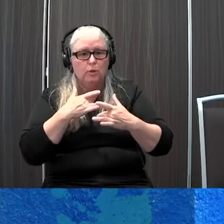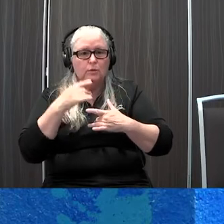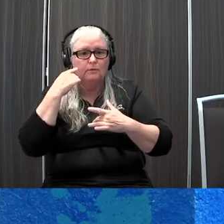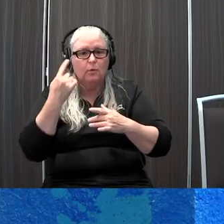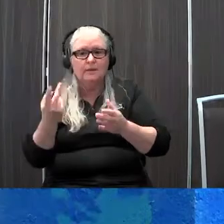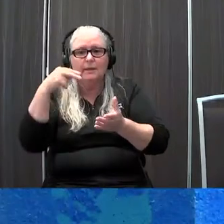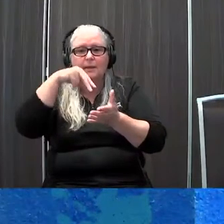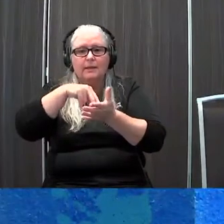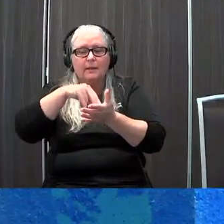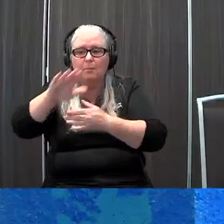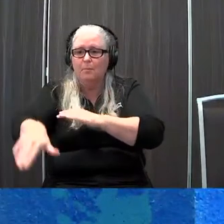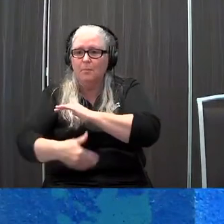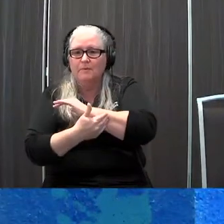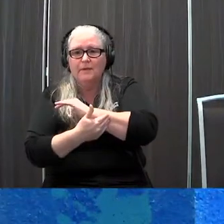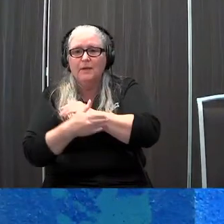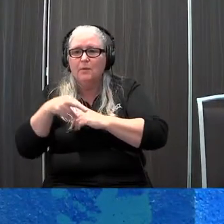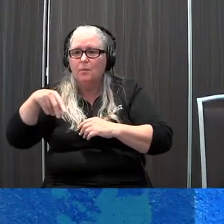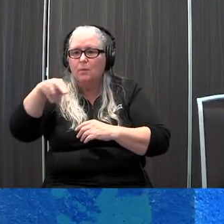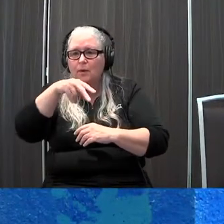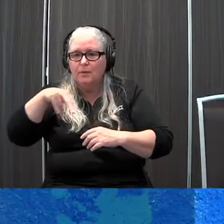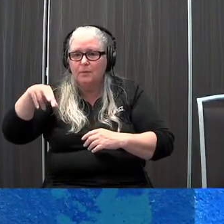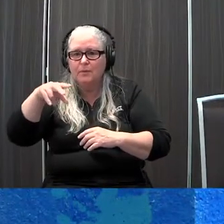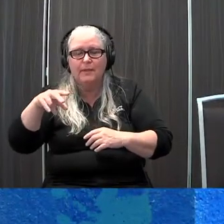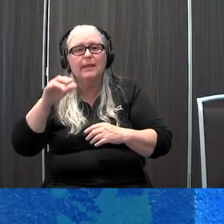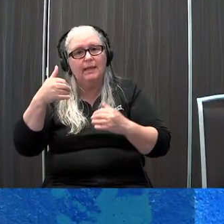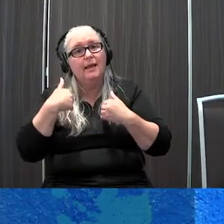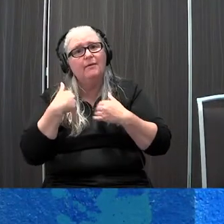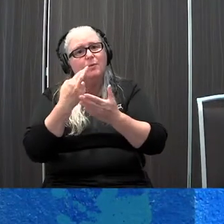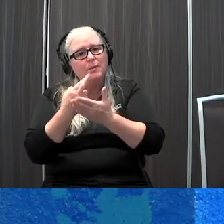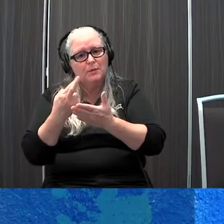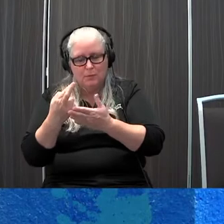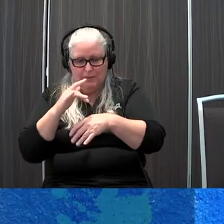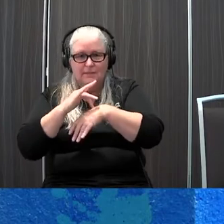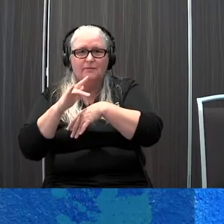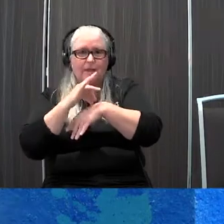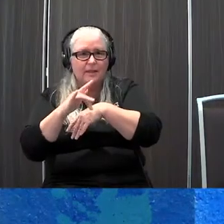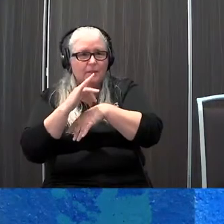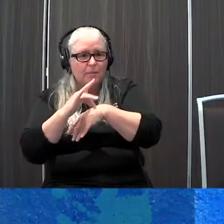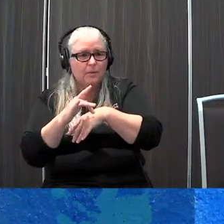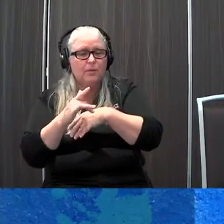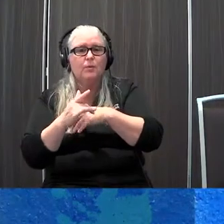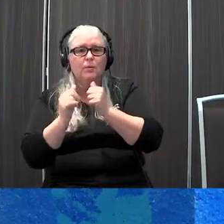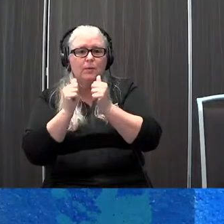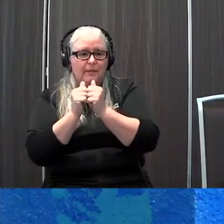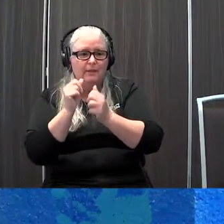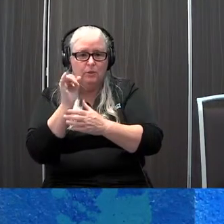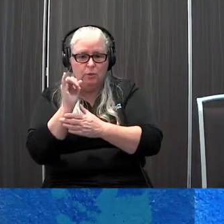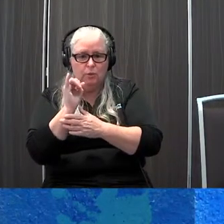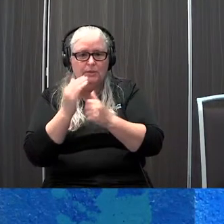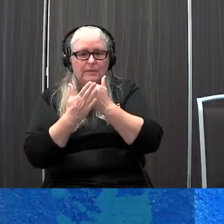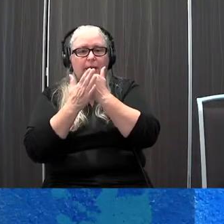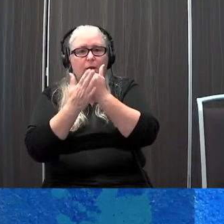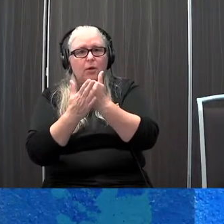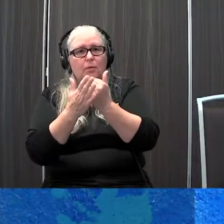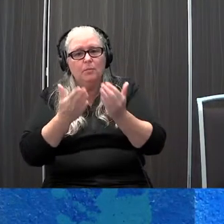there are some really nice resources available that are able to be funded by insurance just to kind of help and provide a safe environment for